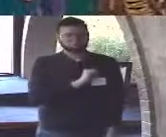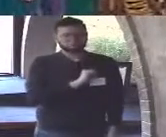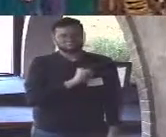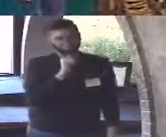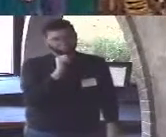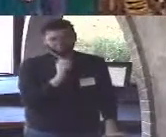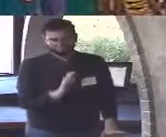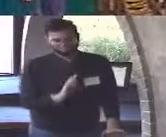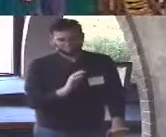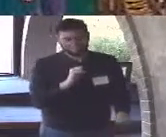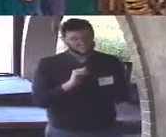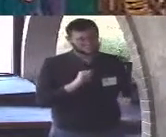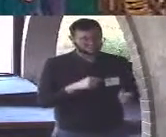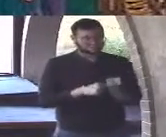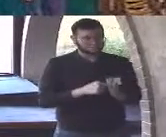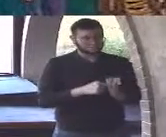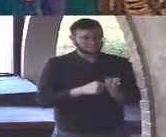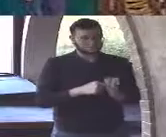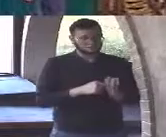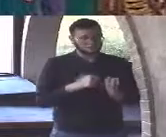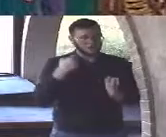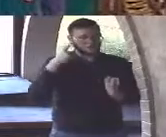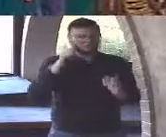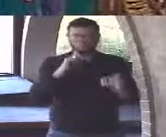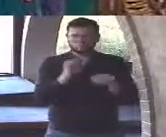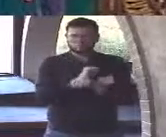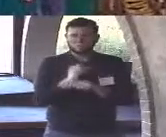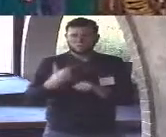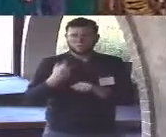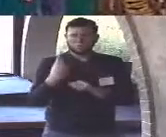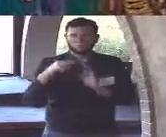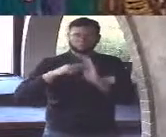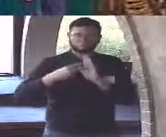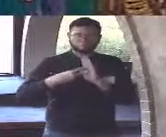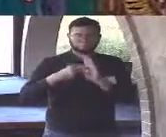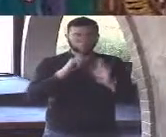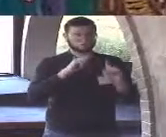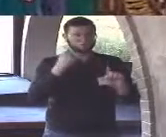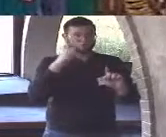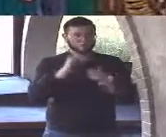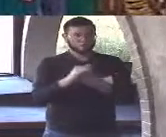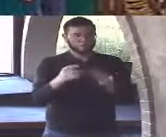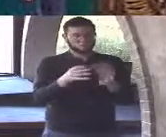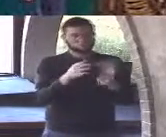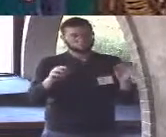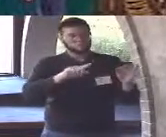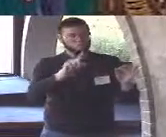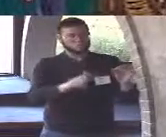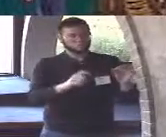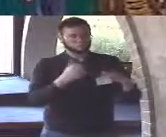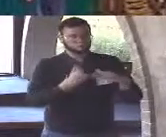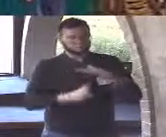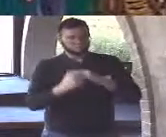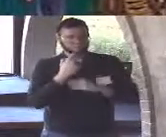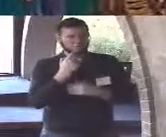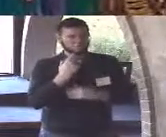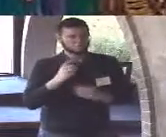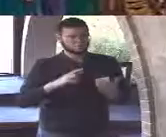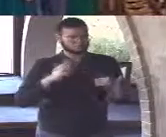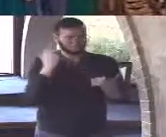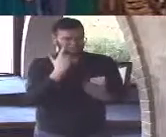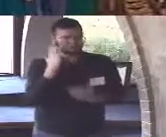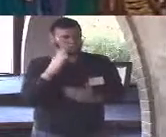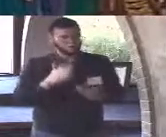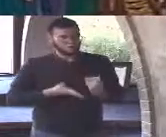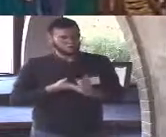I think there actually might be a definitive answer to the underlying question that reason will compel us if